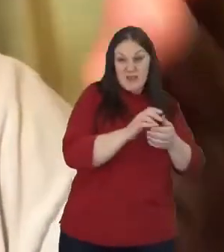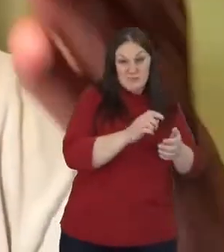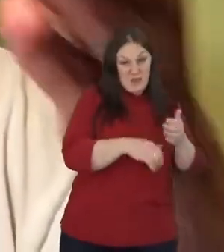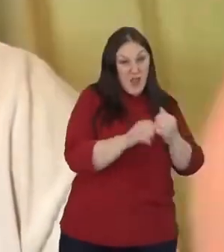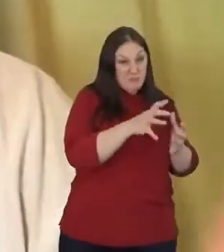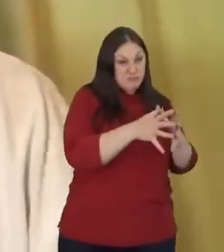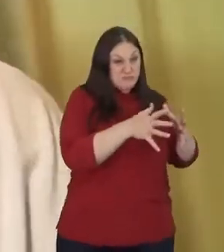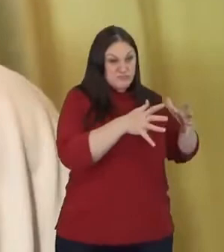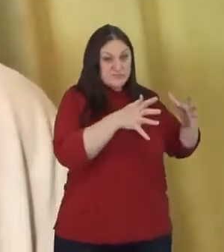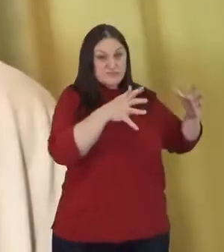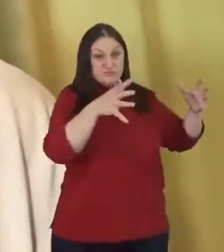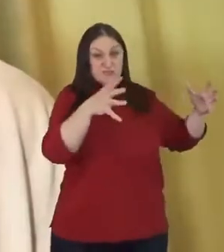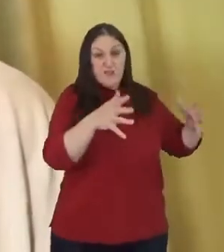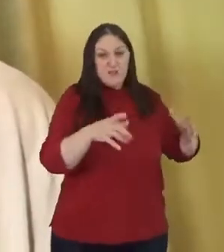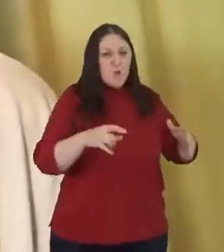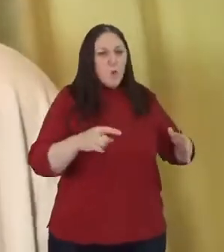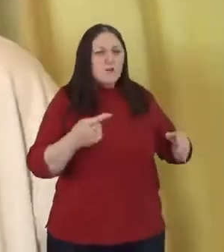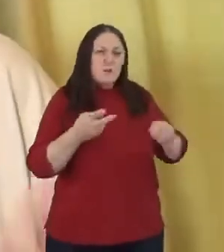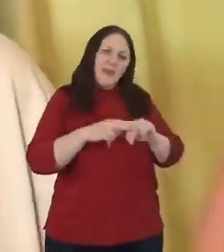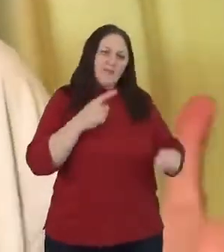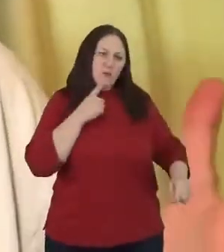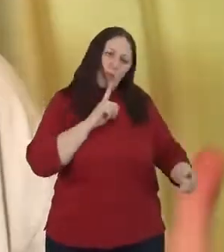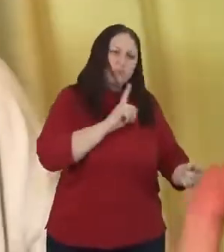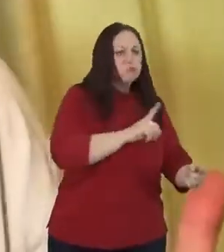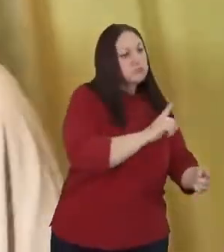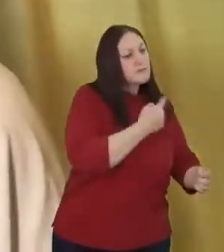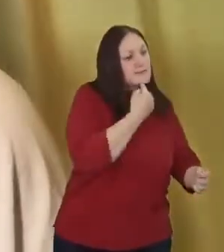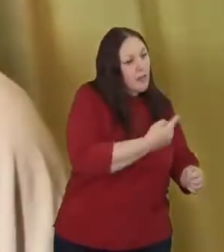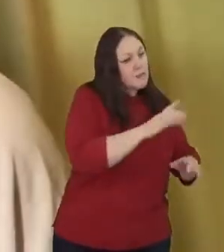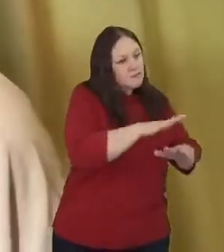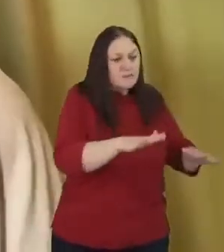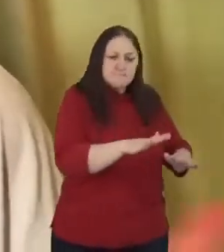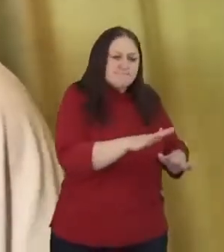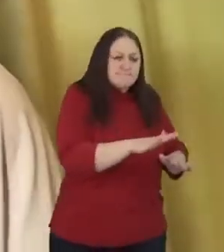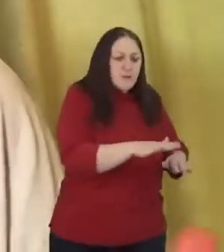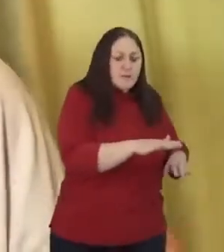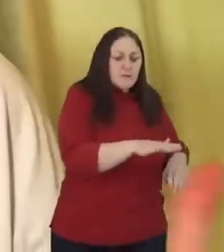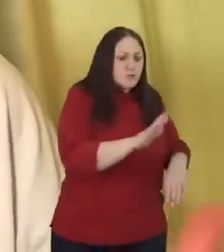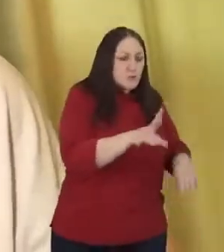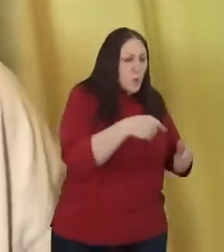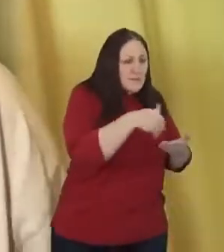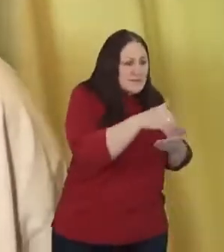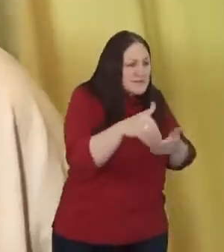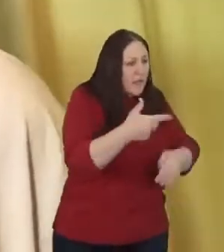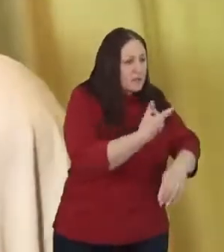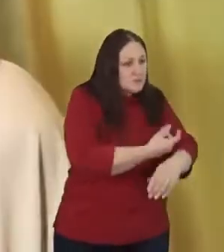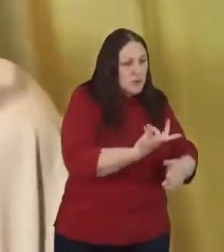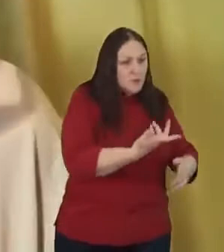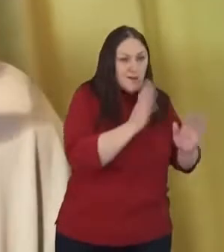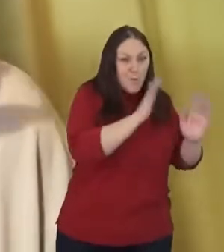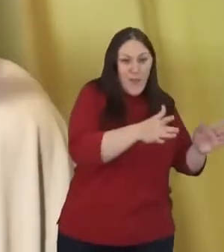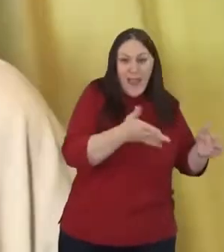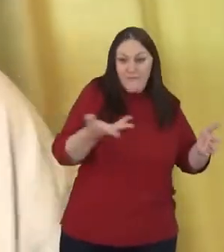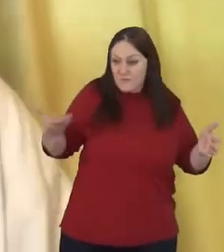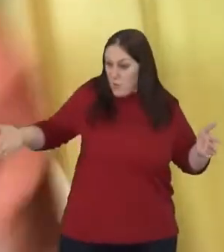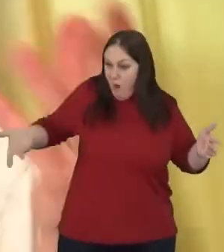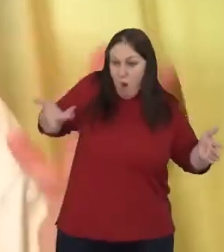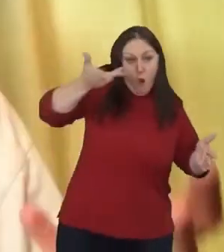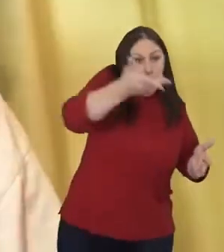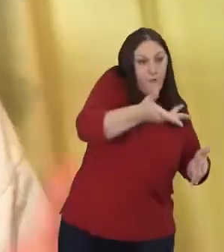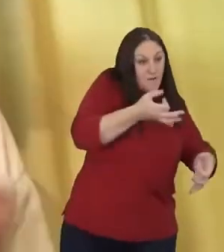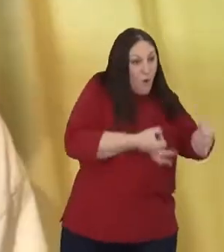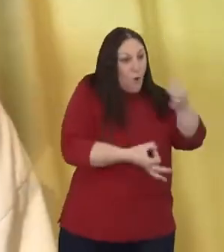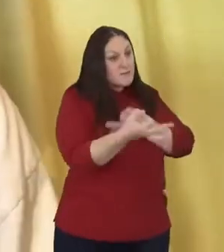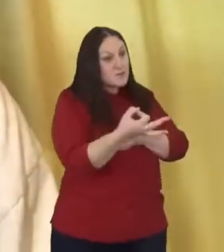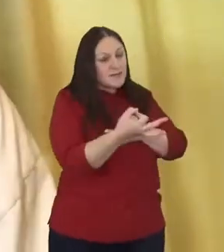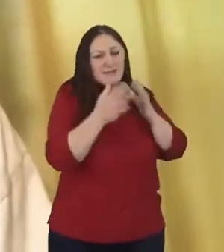not to sell drugs on our corner, we've got to have an alternative, right? For which, you know, by which they can take care of their family. So we,